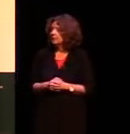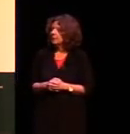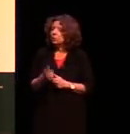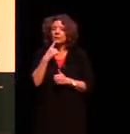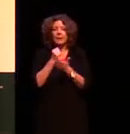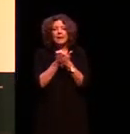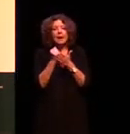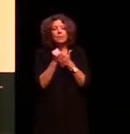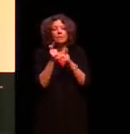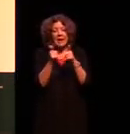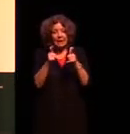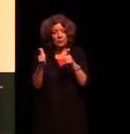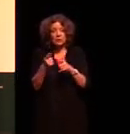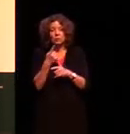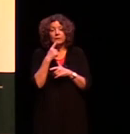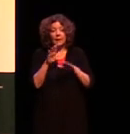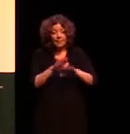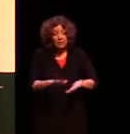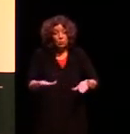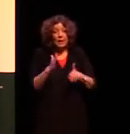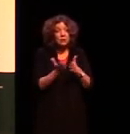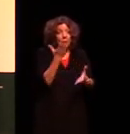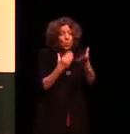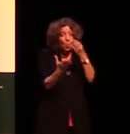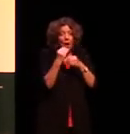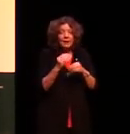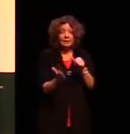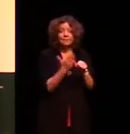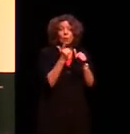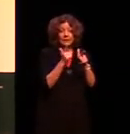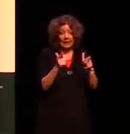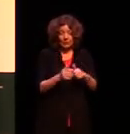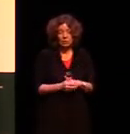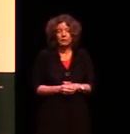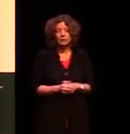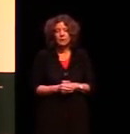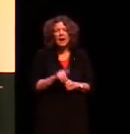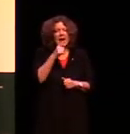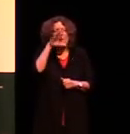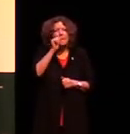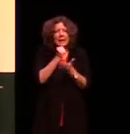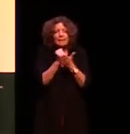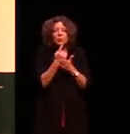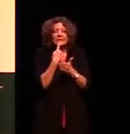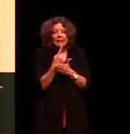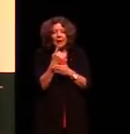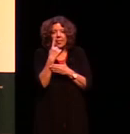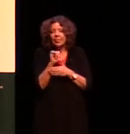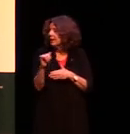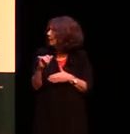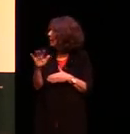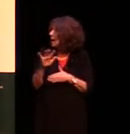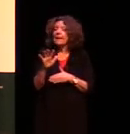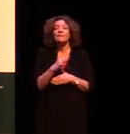languages you said that children are acquiring as their first language yeah I can't remember the number now I think you said about I said